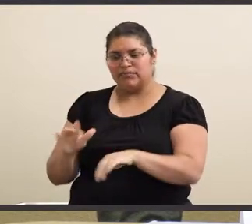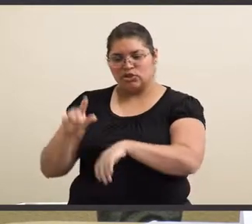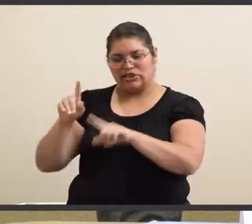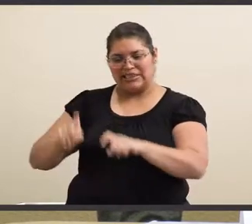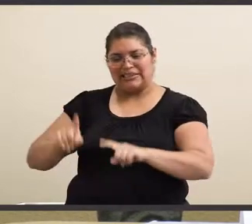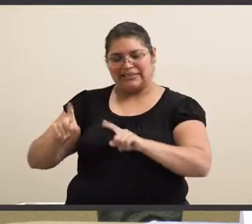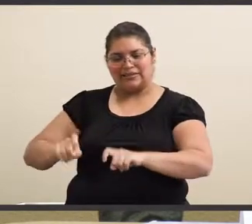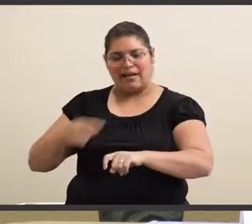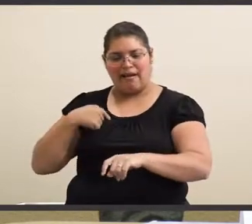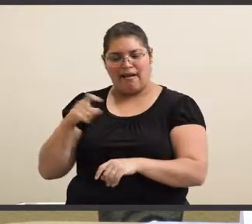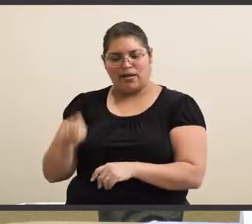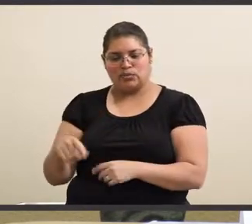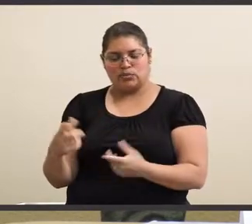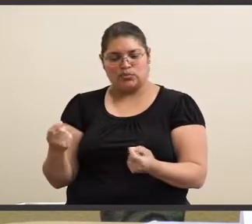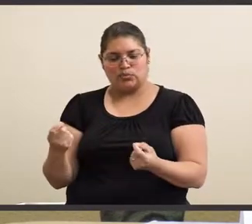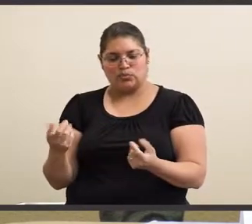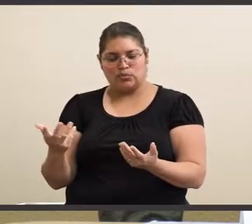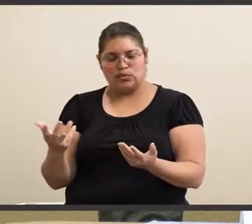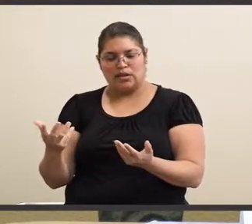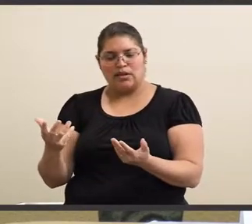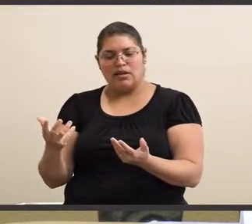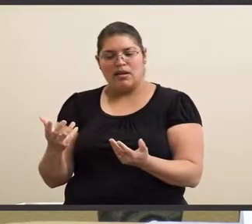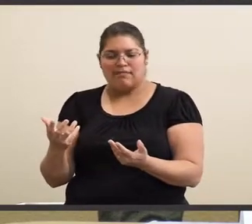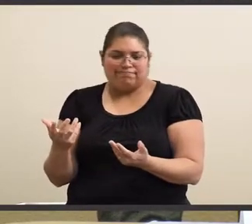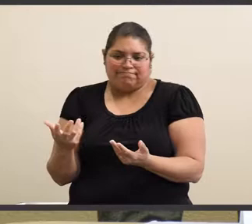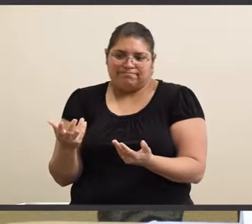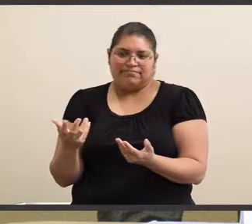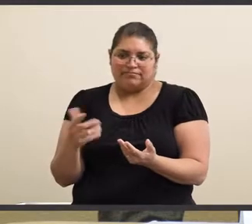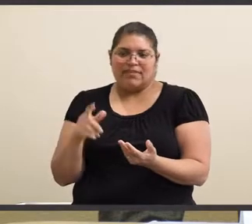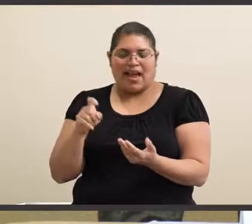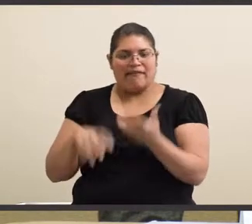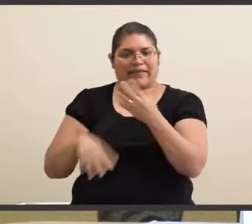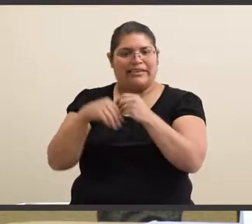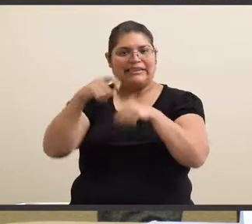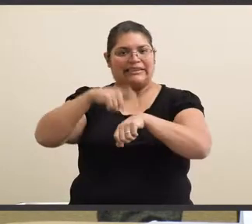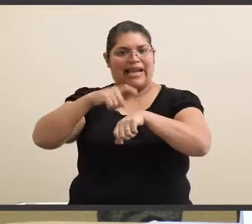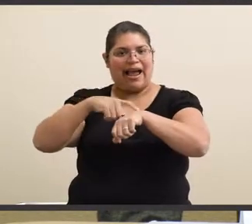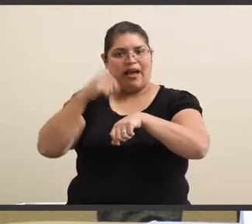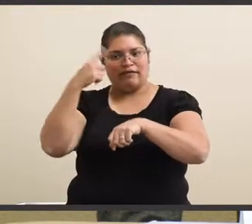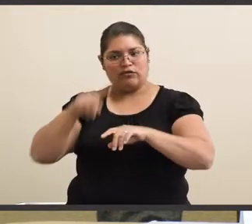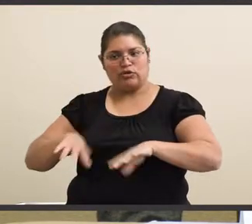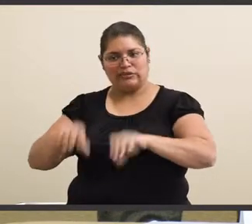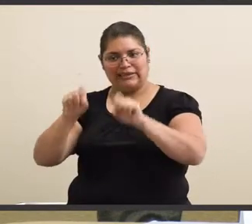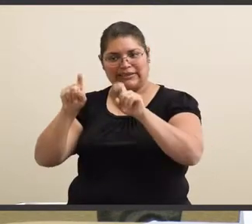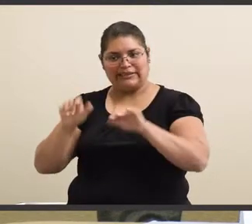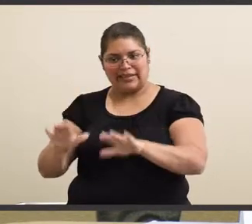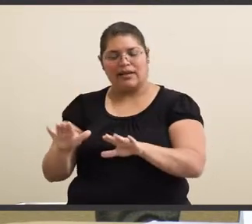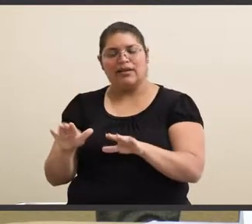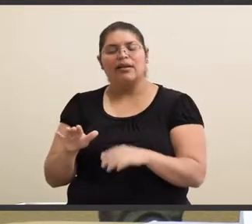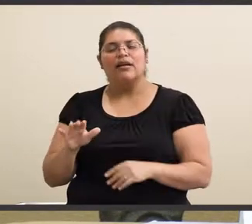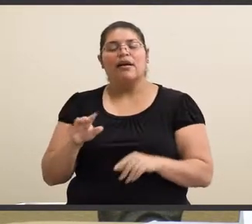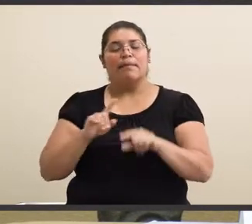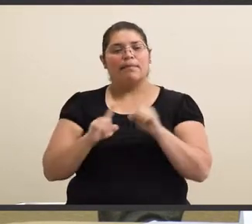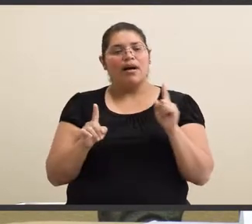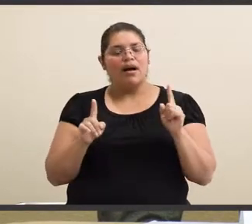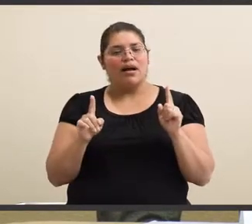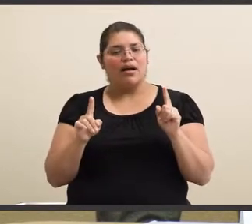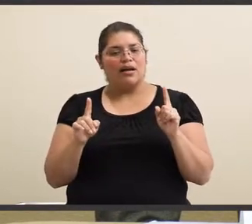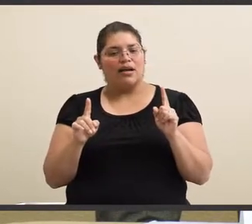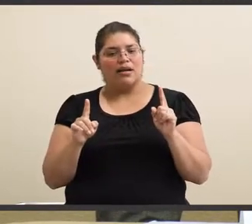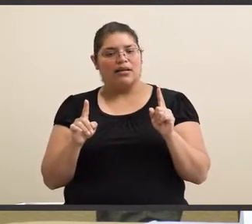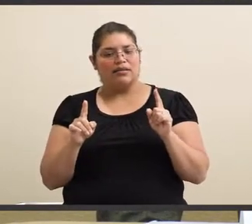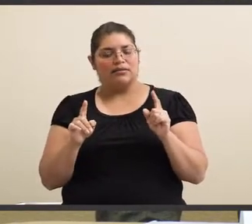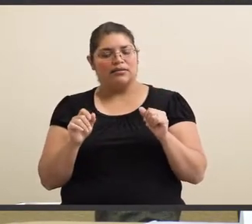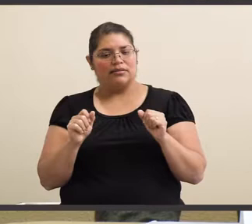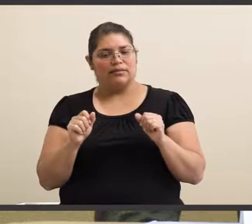just had to have some extra time taking them. But with the